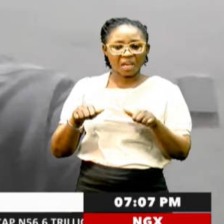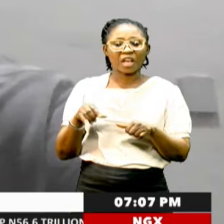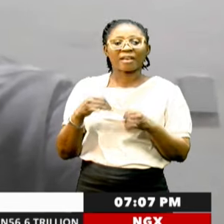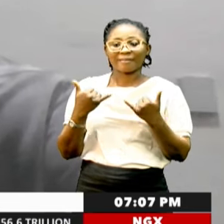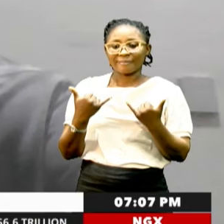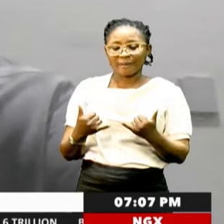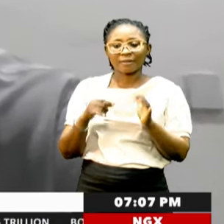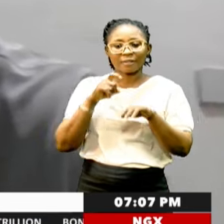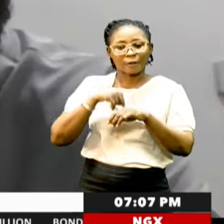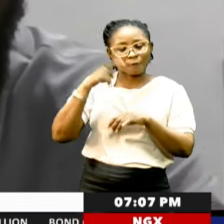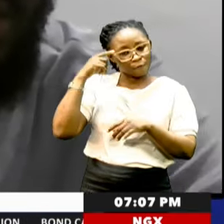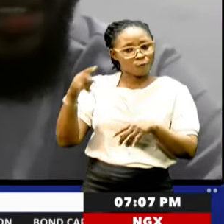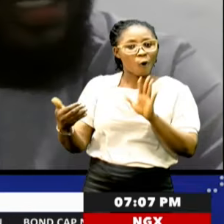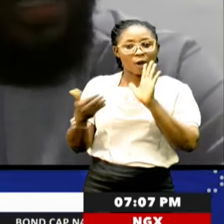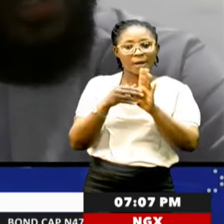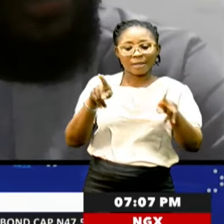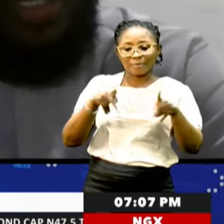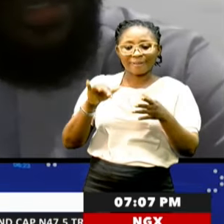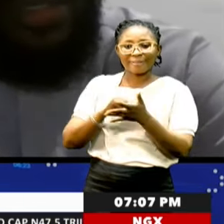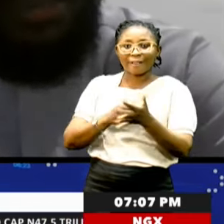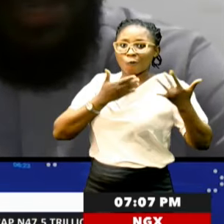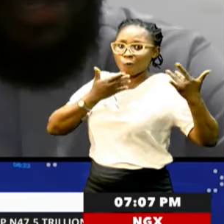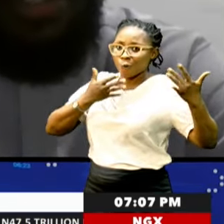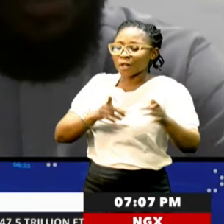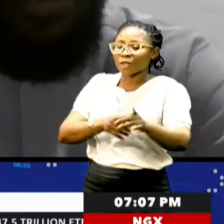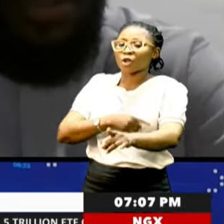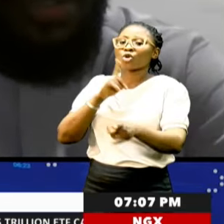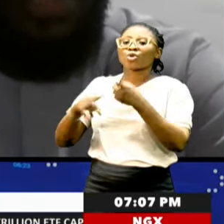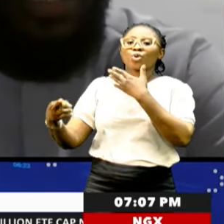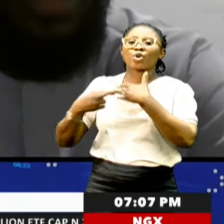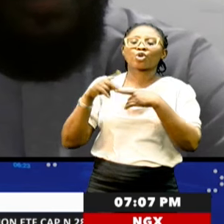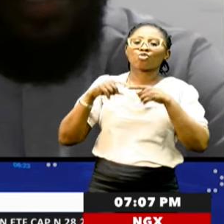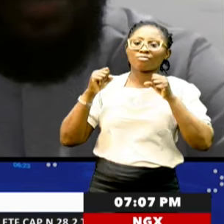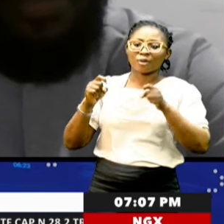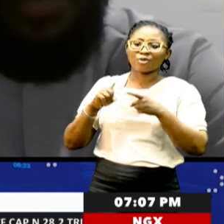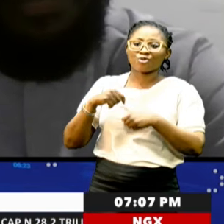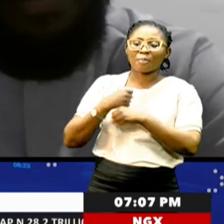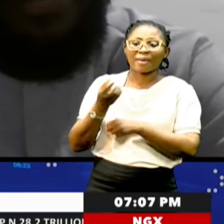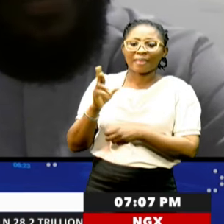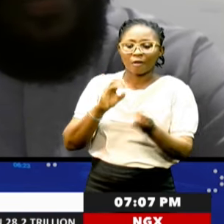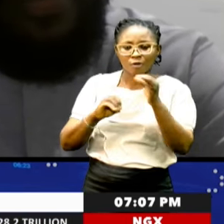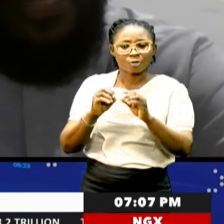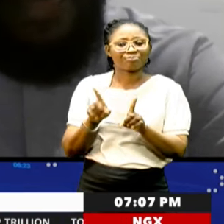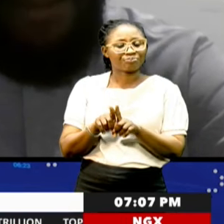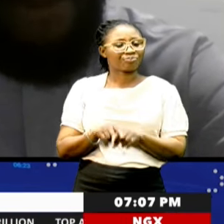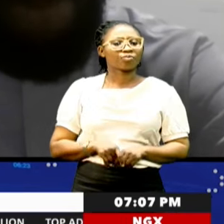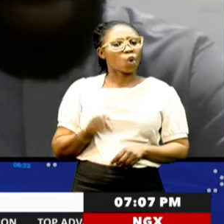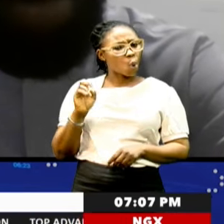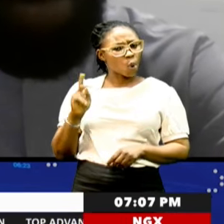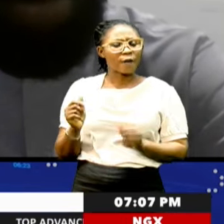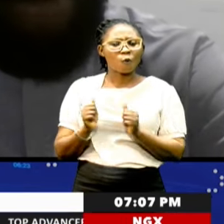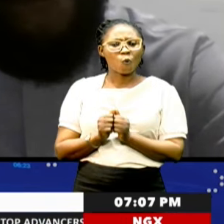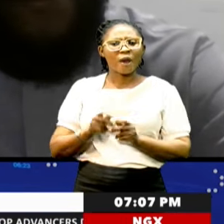opposition that has long-awaited power and has returned to power to also make its inputs as well. Right. Now, despite the